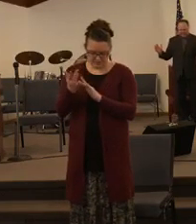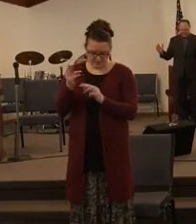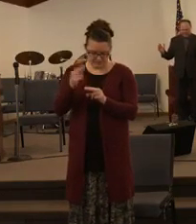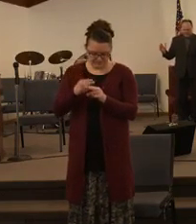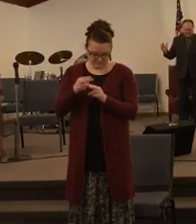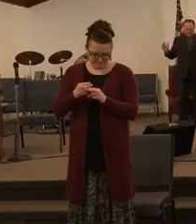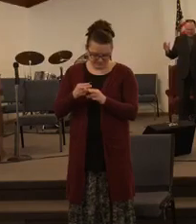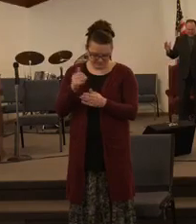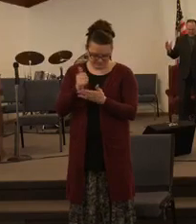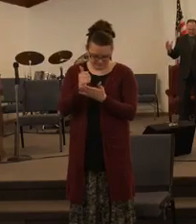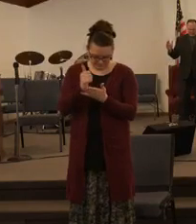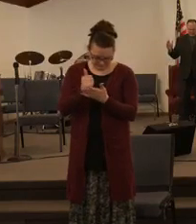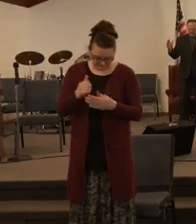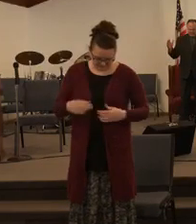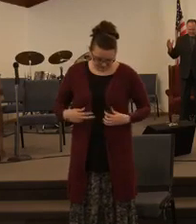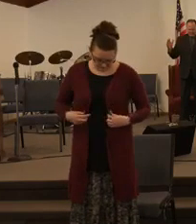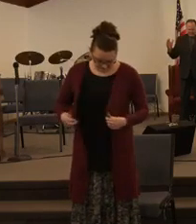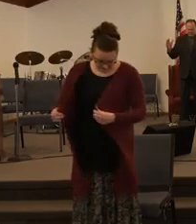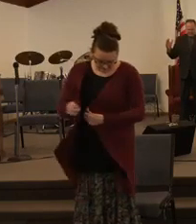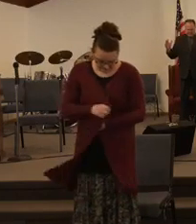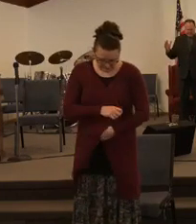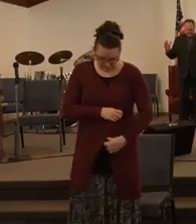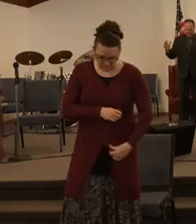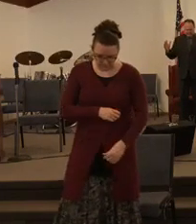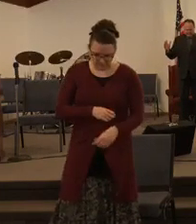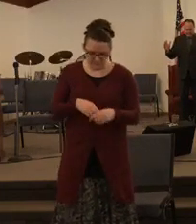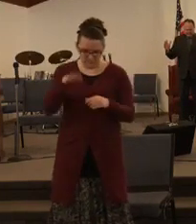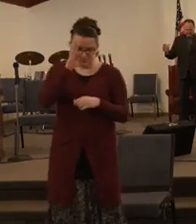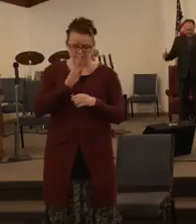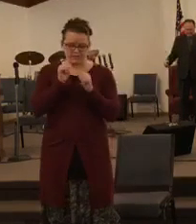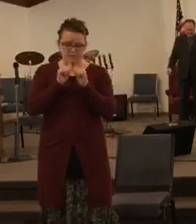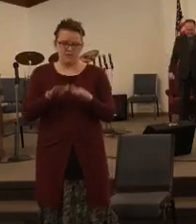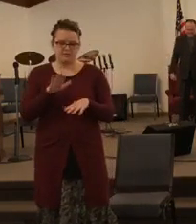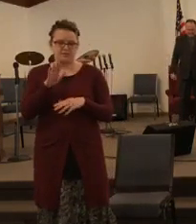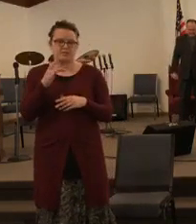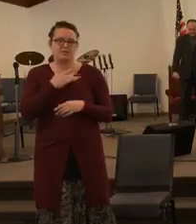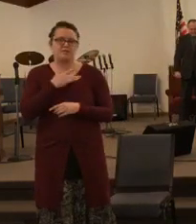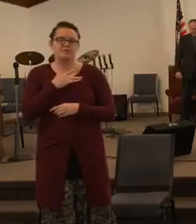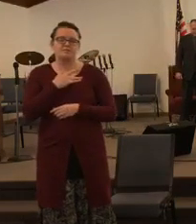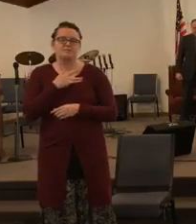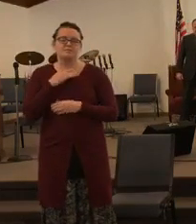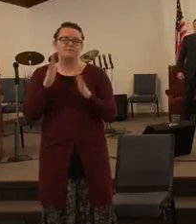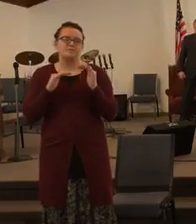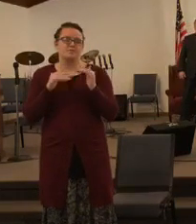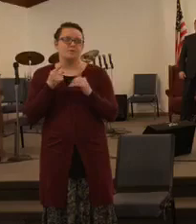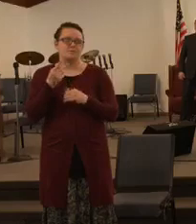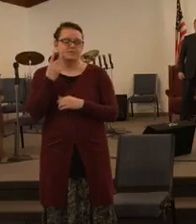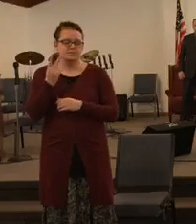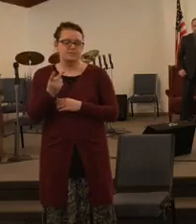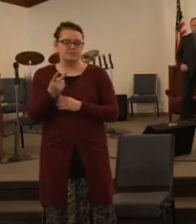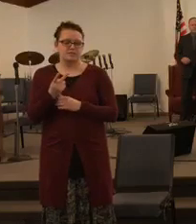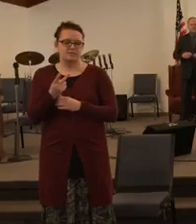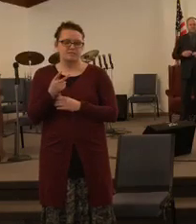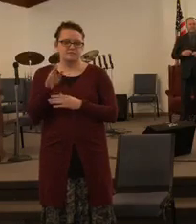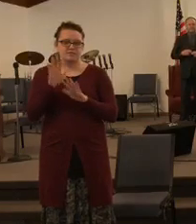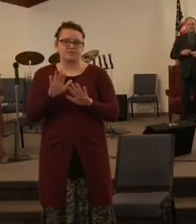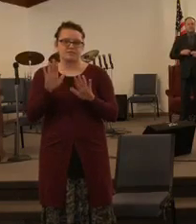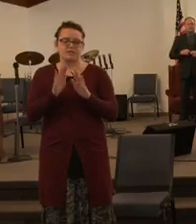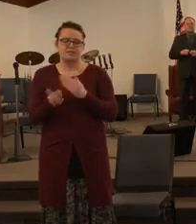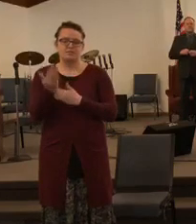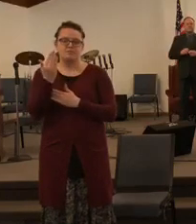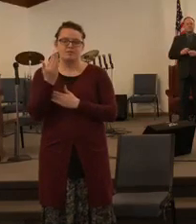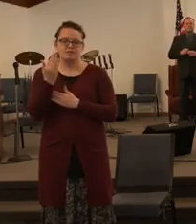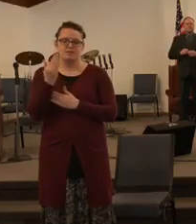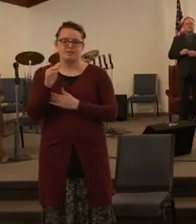name amen to God God bless your hearts Lord well we shall see you back here on Sunday morning